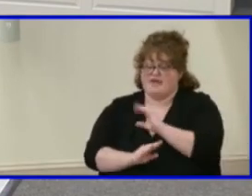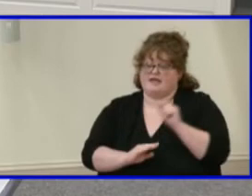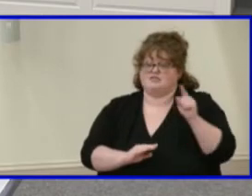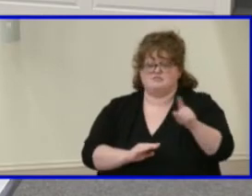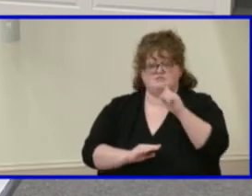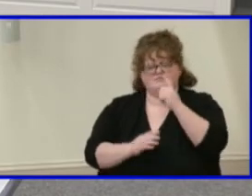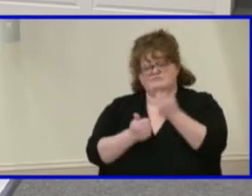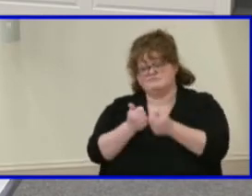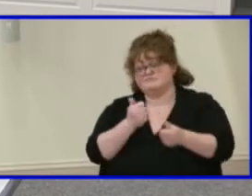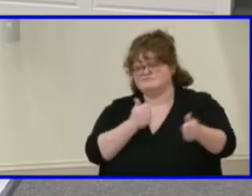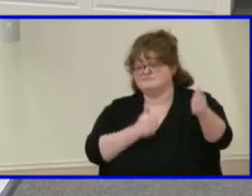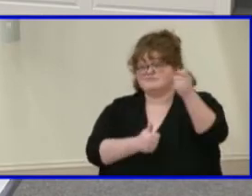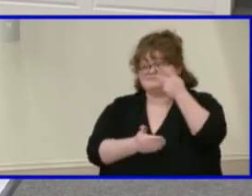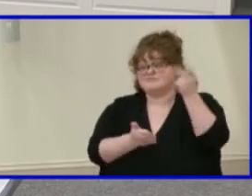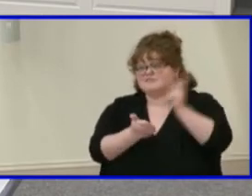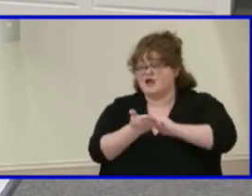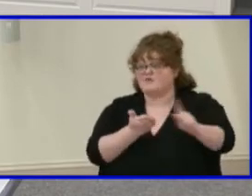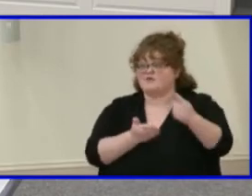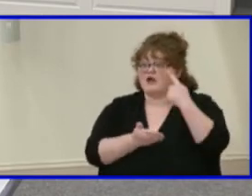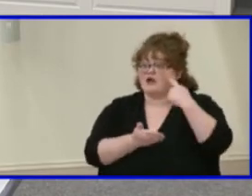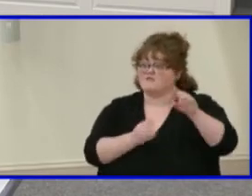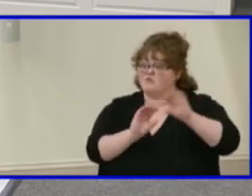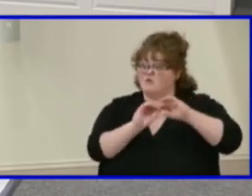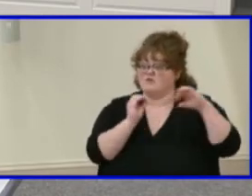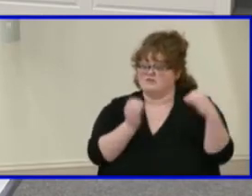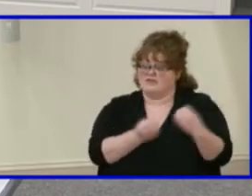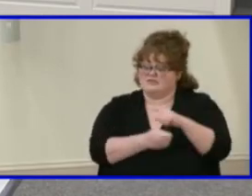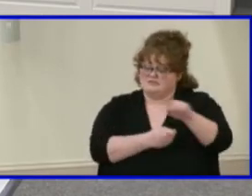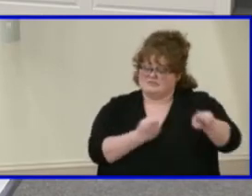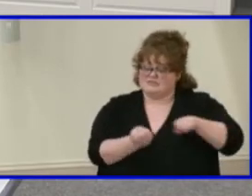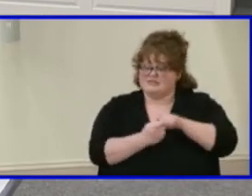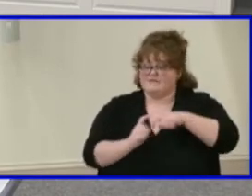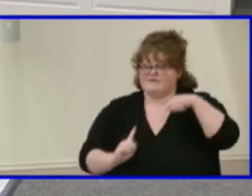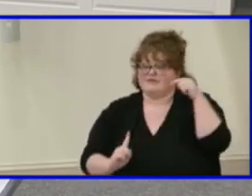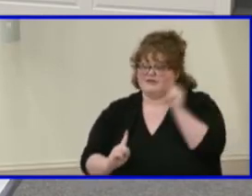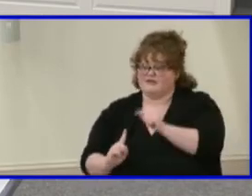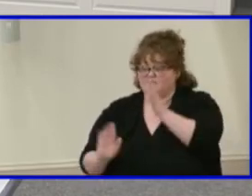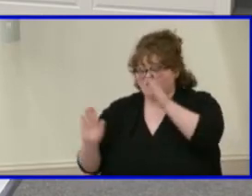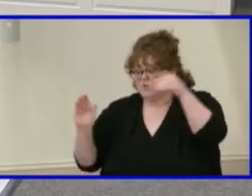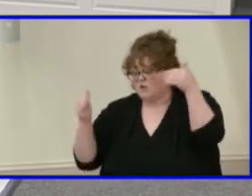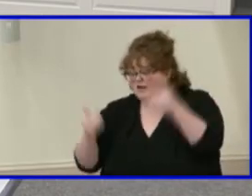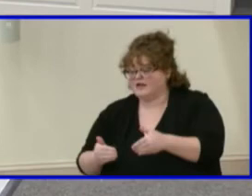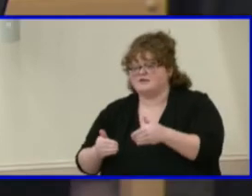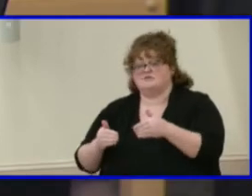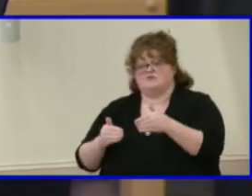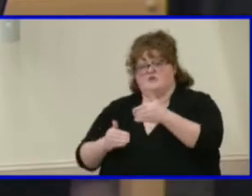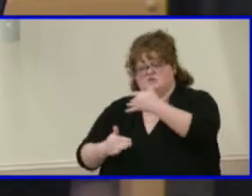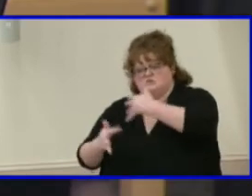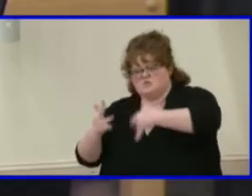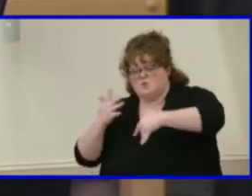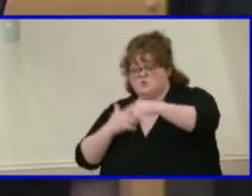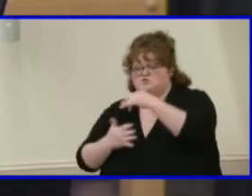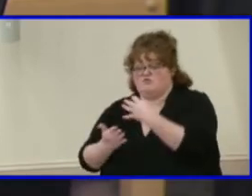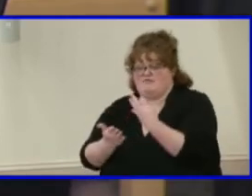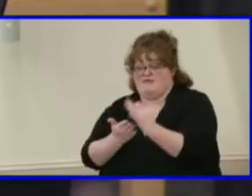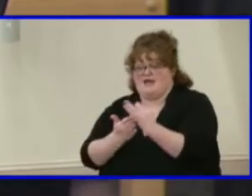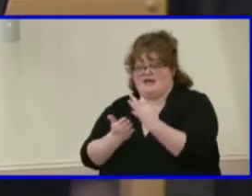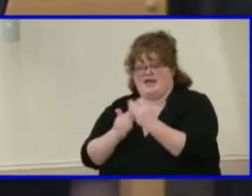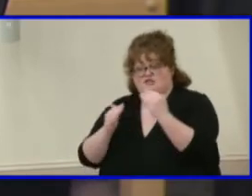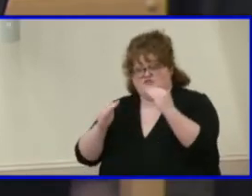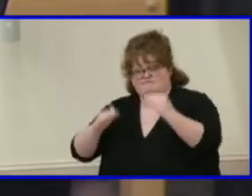this organization specifically, um, focused on social and financial advancement of black people.